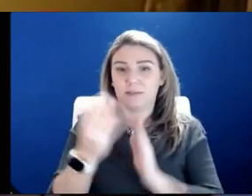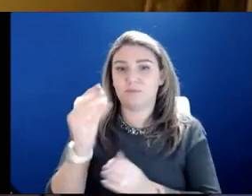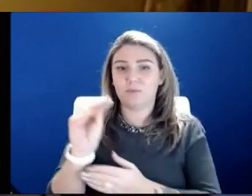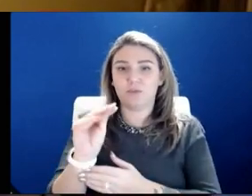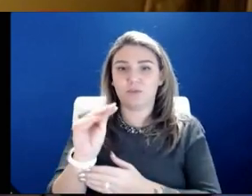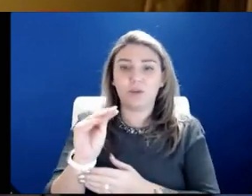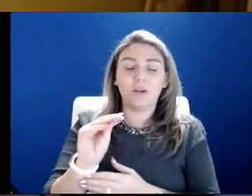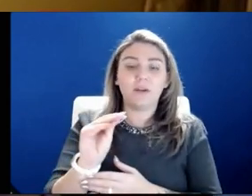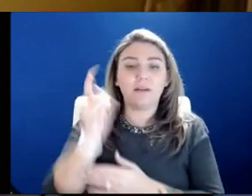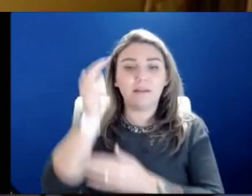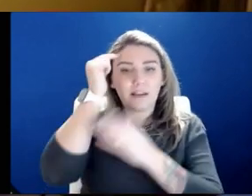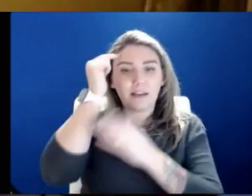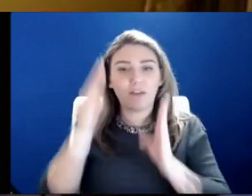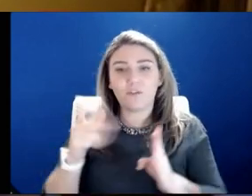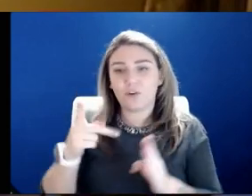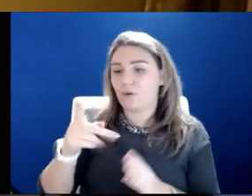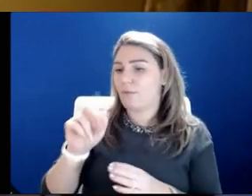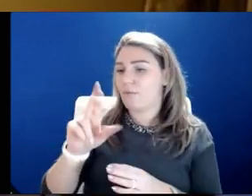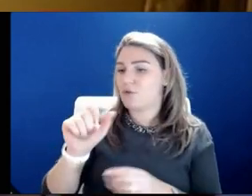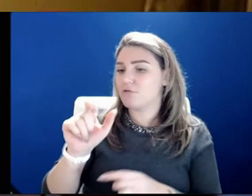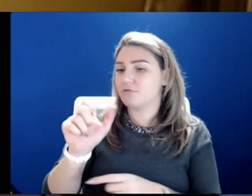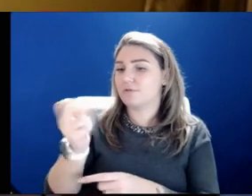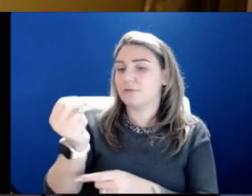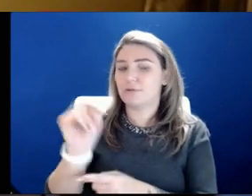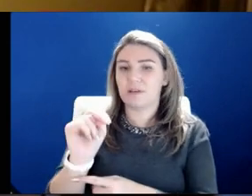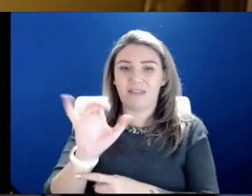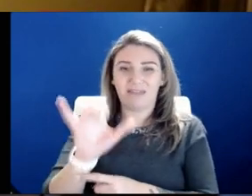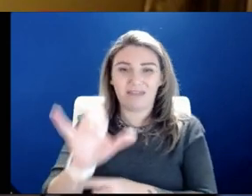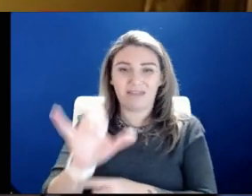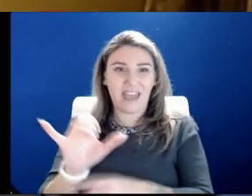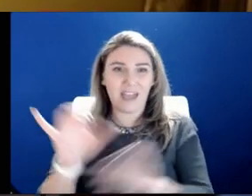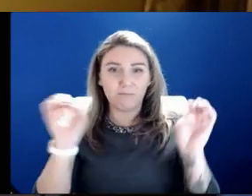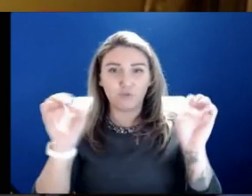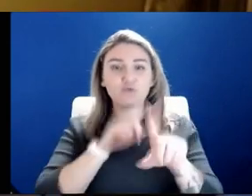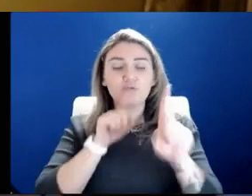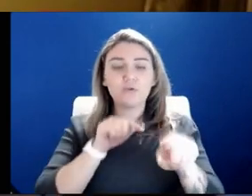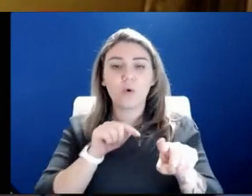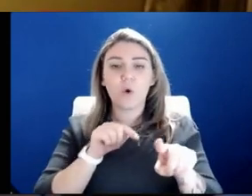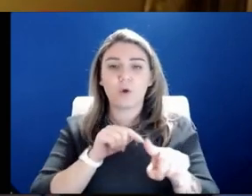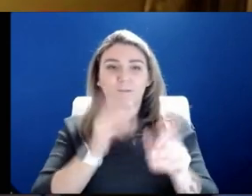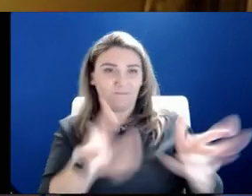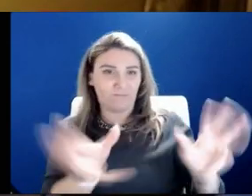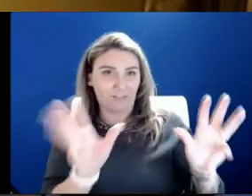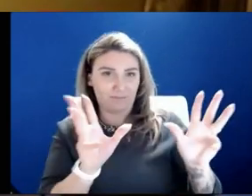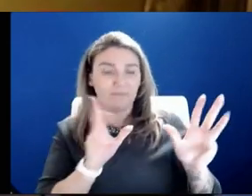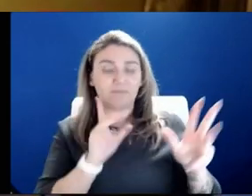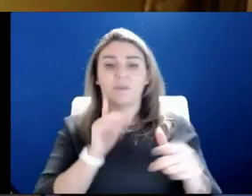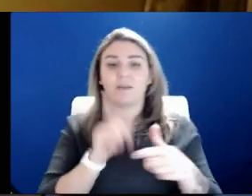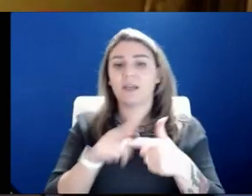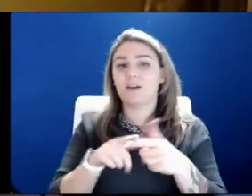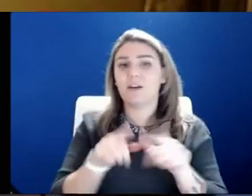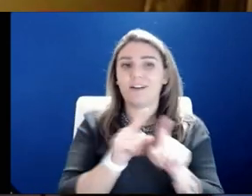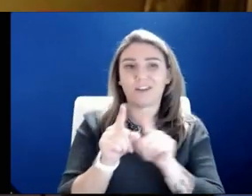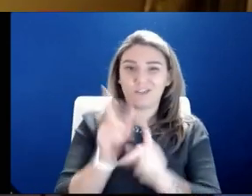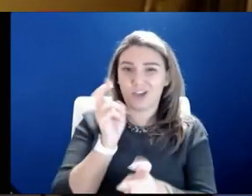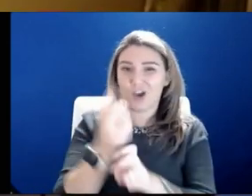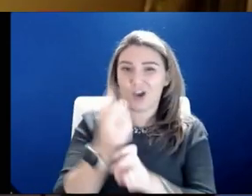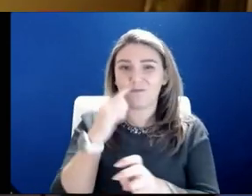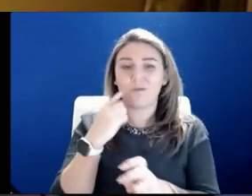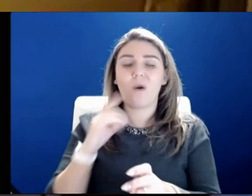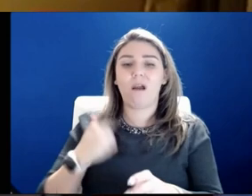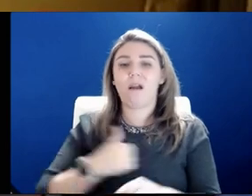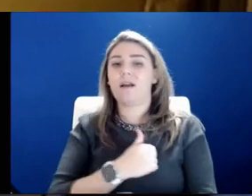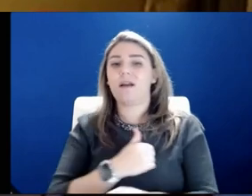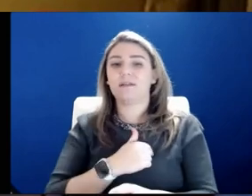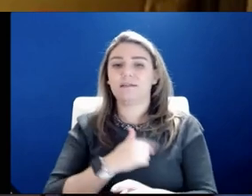allowed the emergency order relating to COVID-19 to lapse. And so that also then makes it harder for us to trigger those types